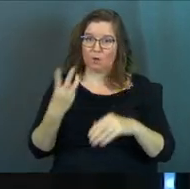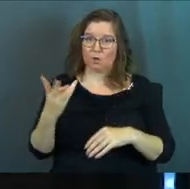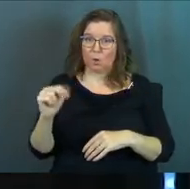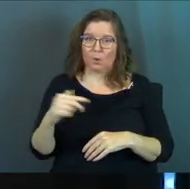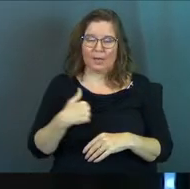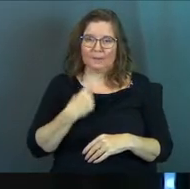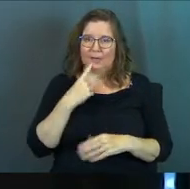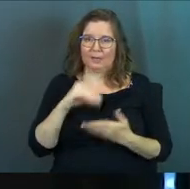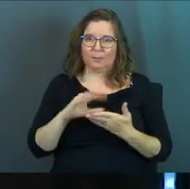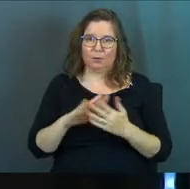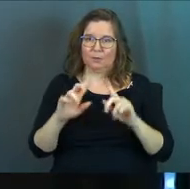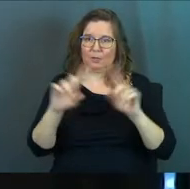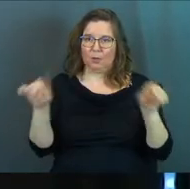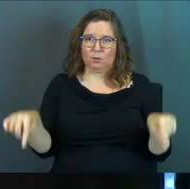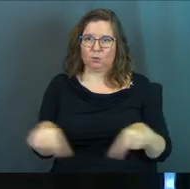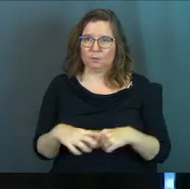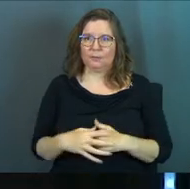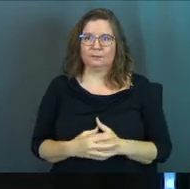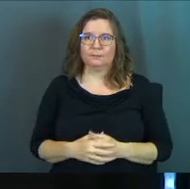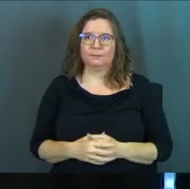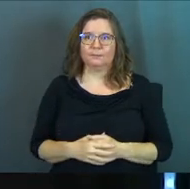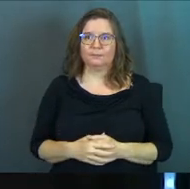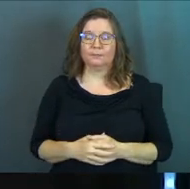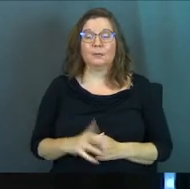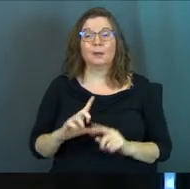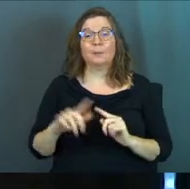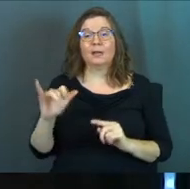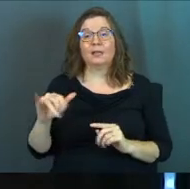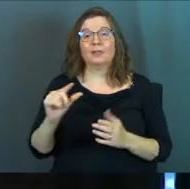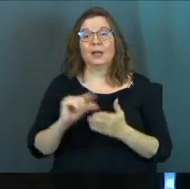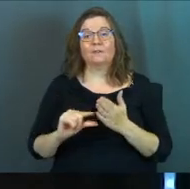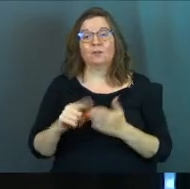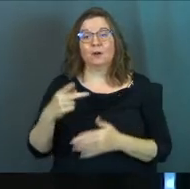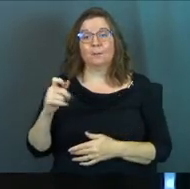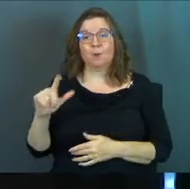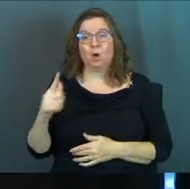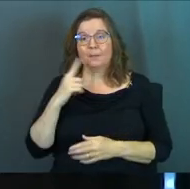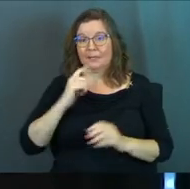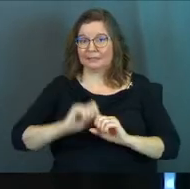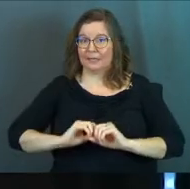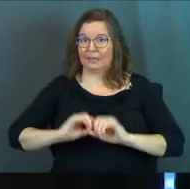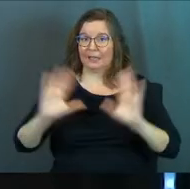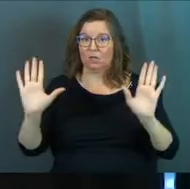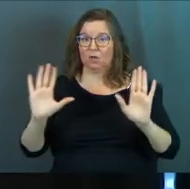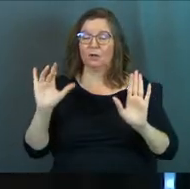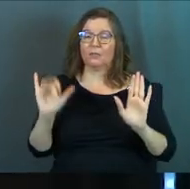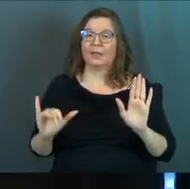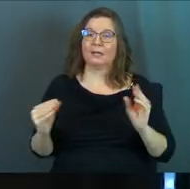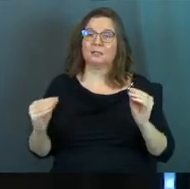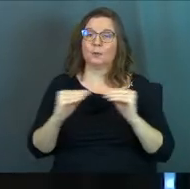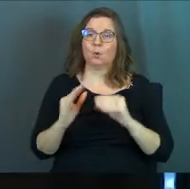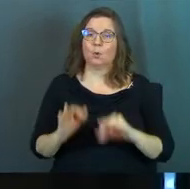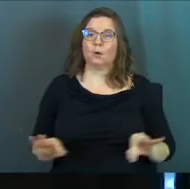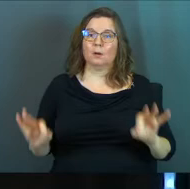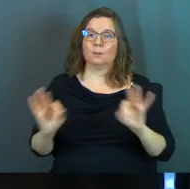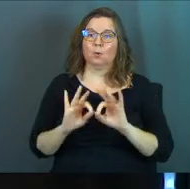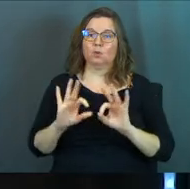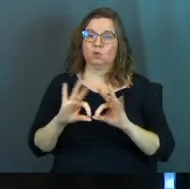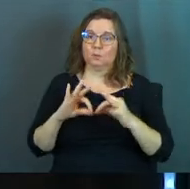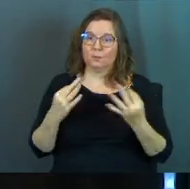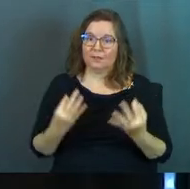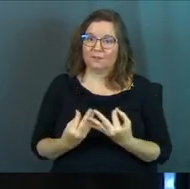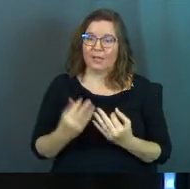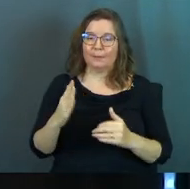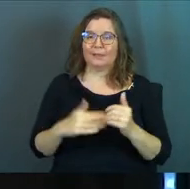one on your own. I'm not going to put it on the screen. But in that verse, Paul makes it clear that it's more important to be